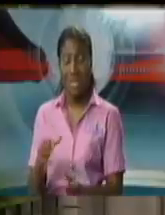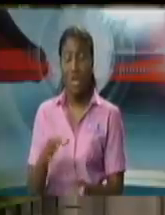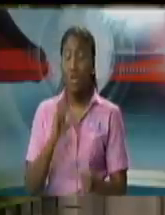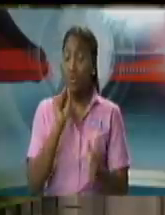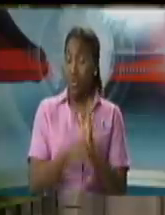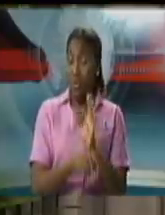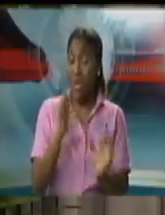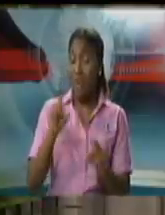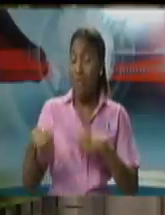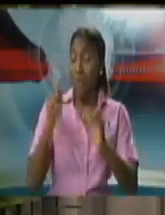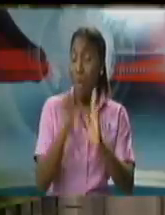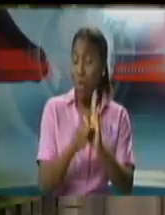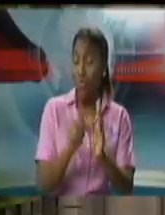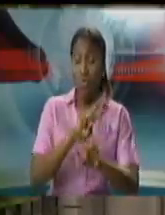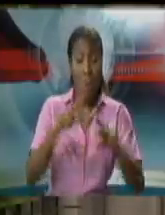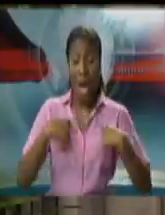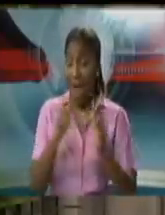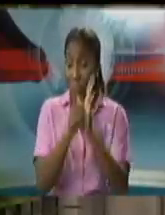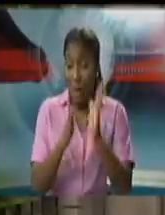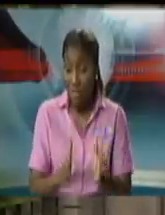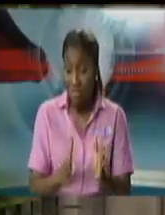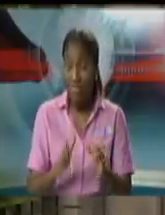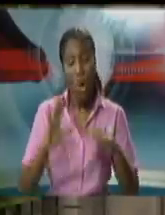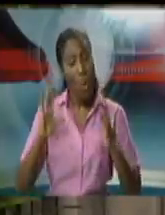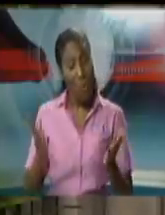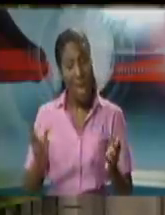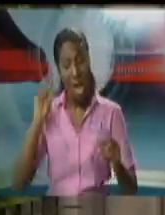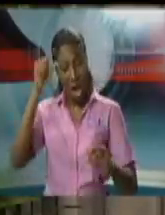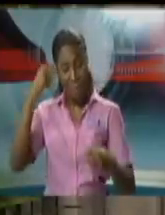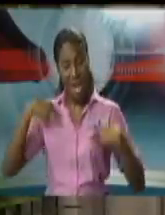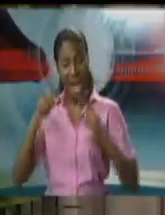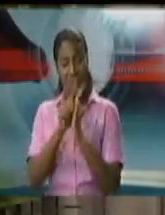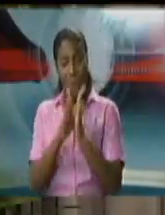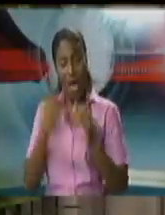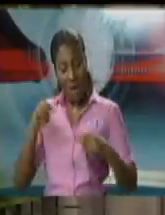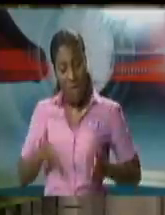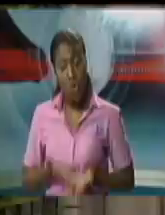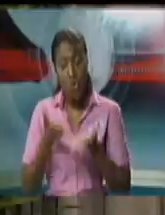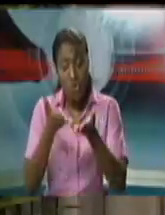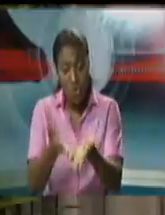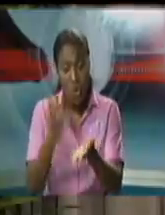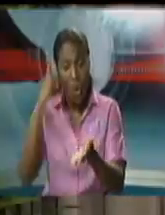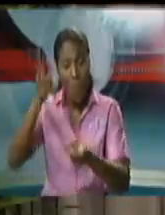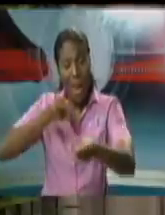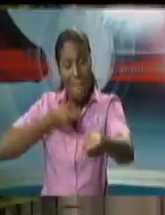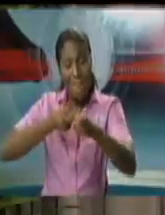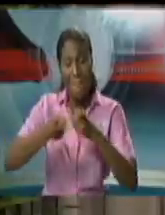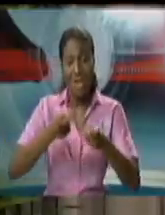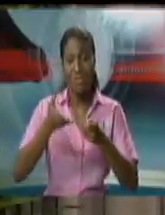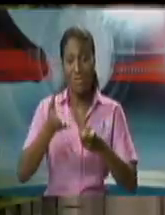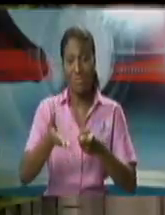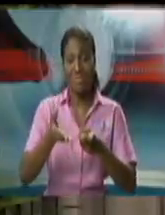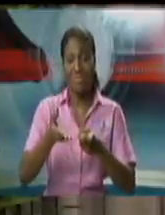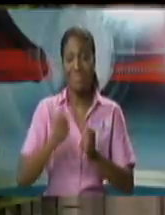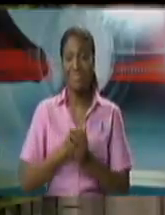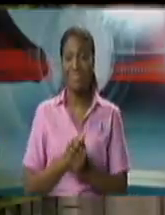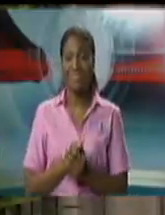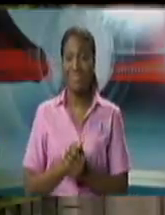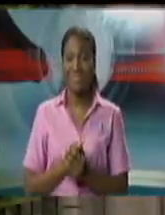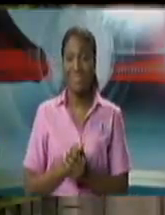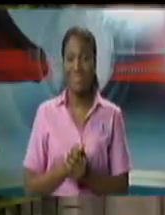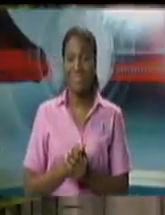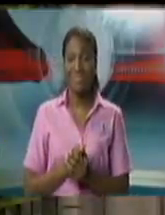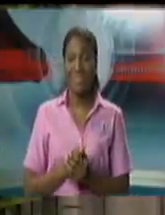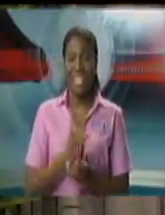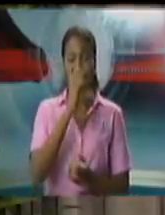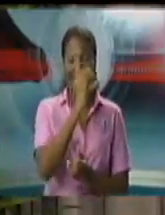here is your lawyer available for you who is a competent counsel who will manage your affairs they are effectively polar opposites